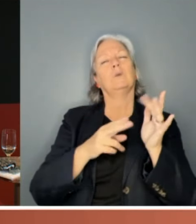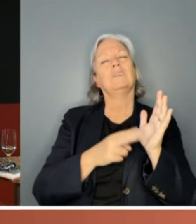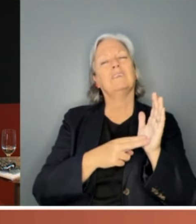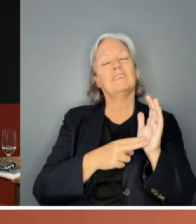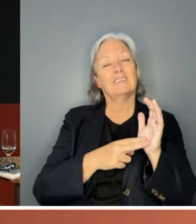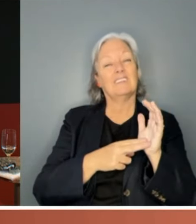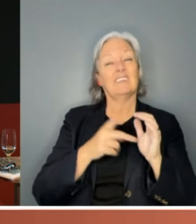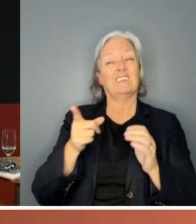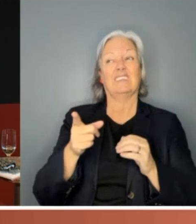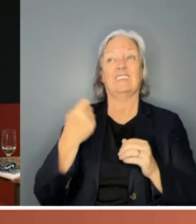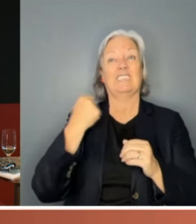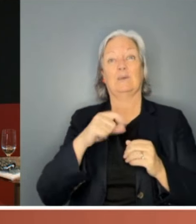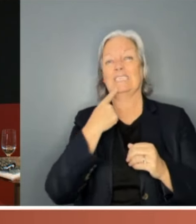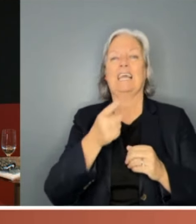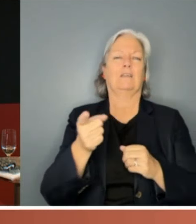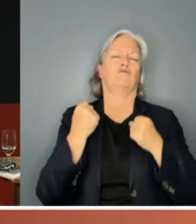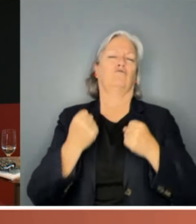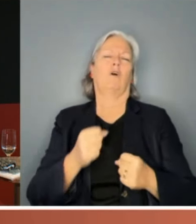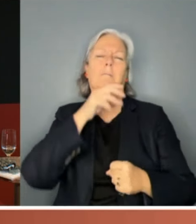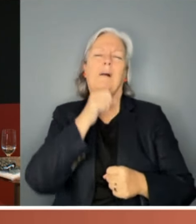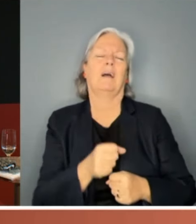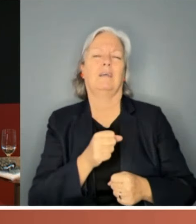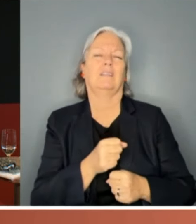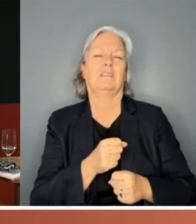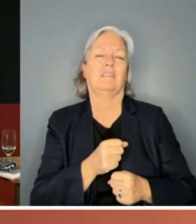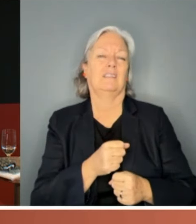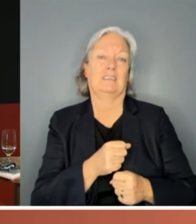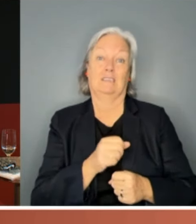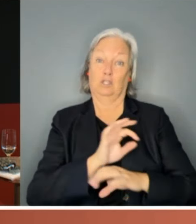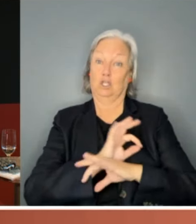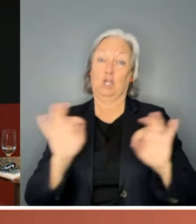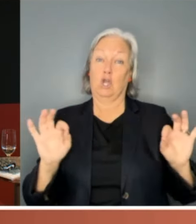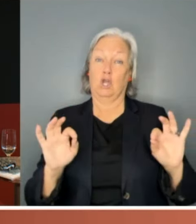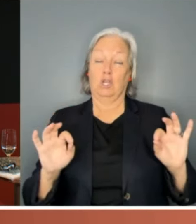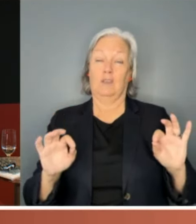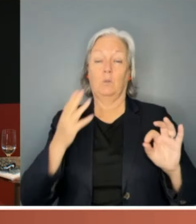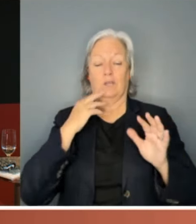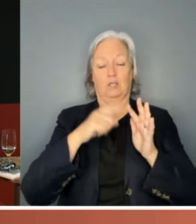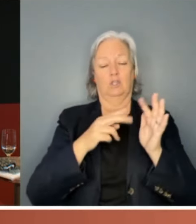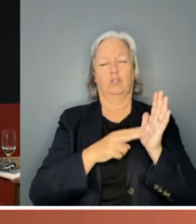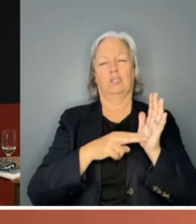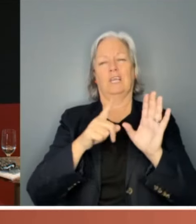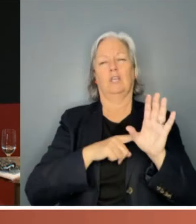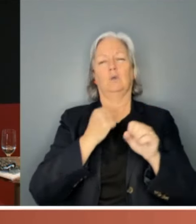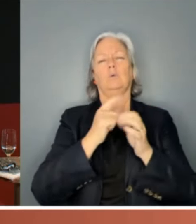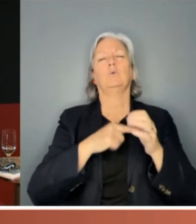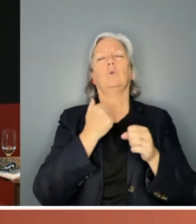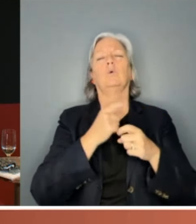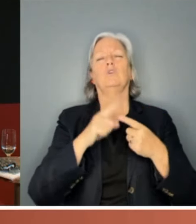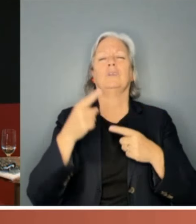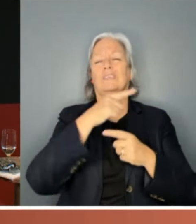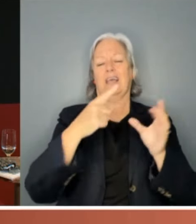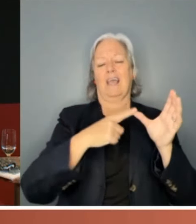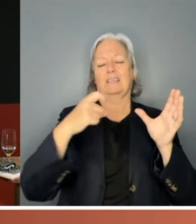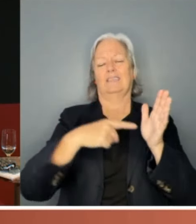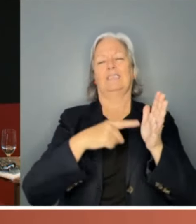media as male-dominated. And it has not been male-dominated since Jenny George was at the ACTU, which is a very, very